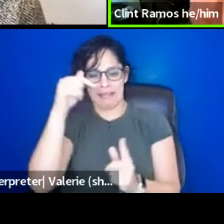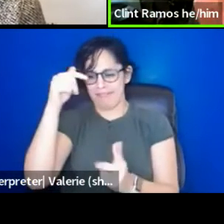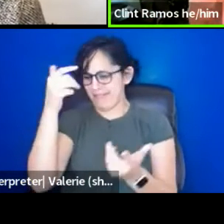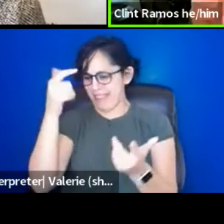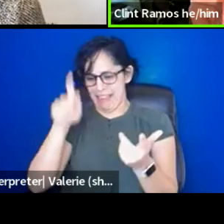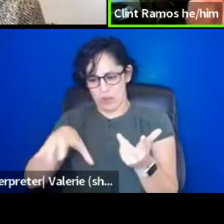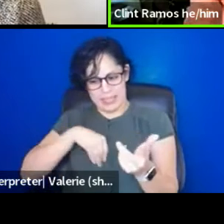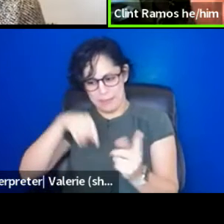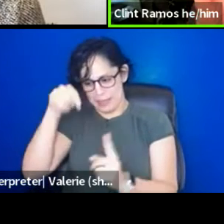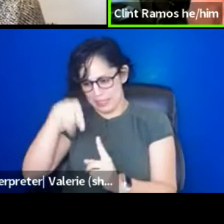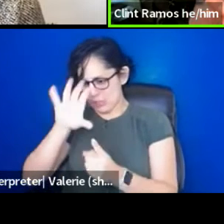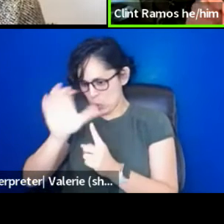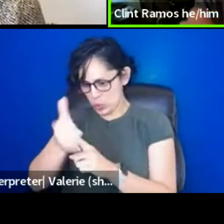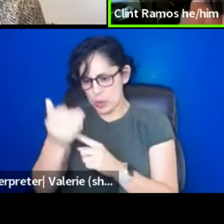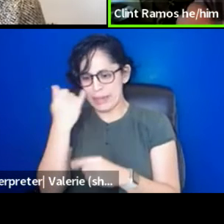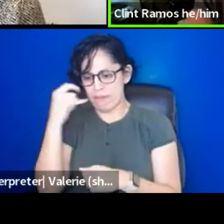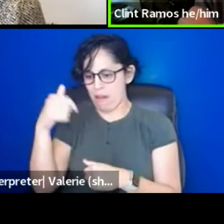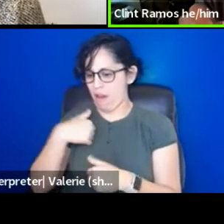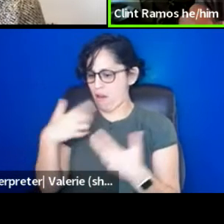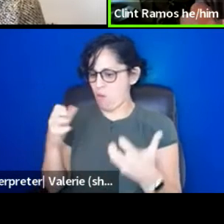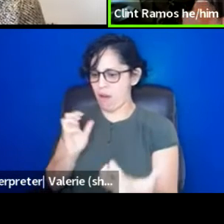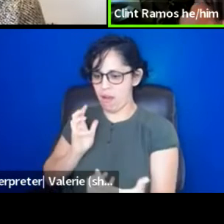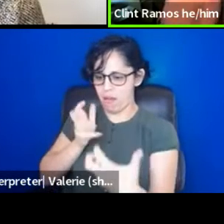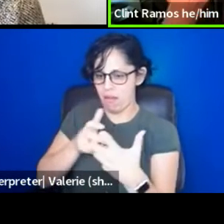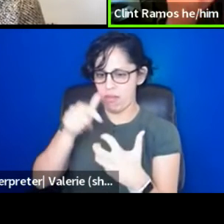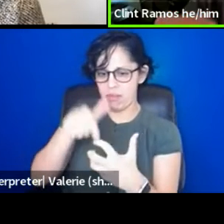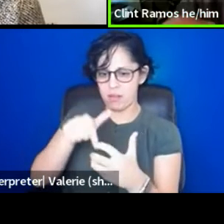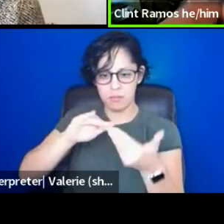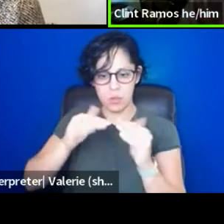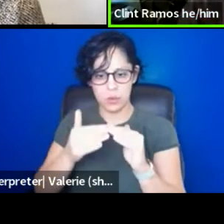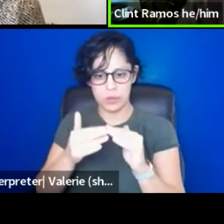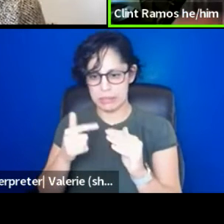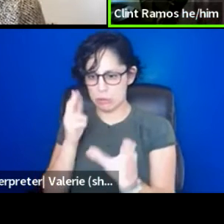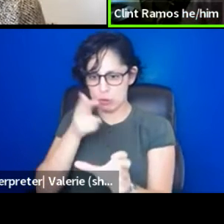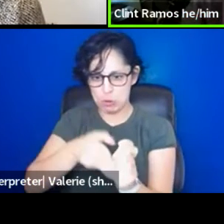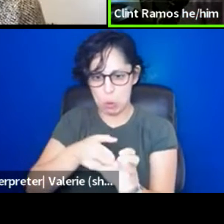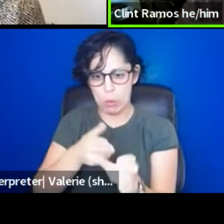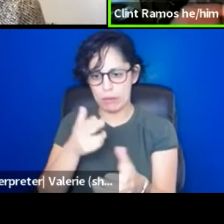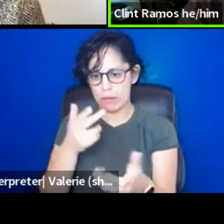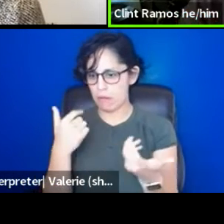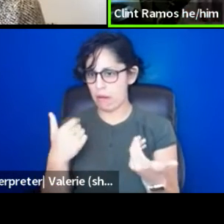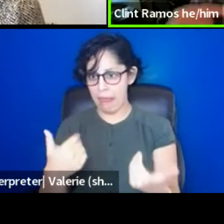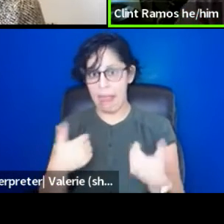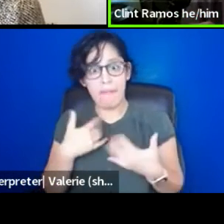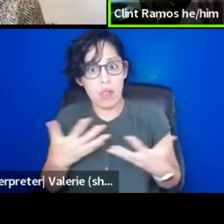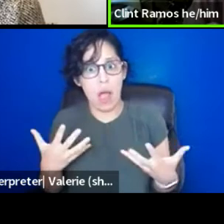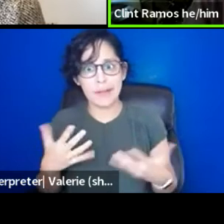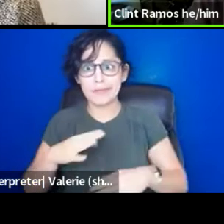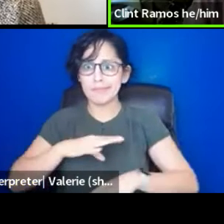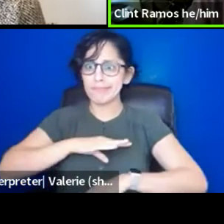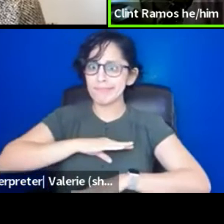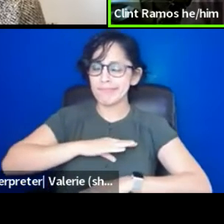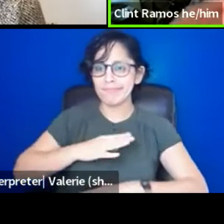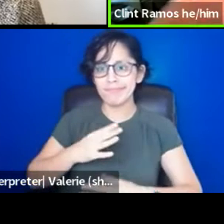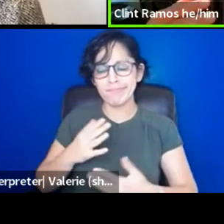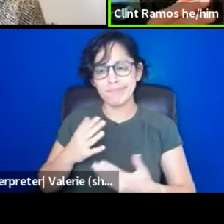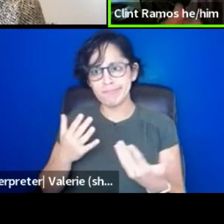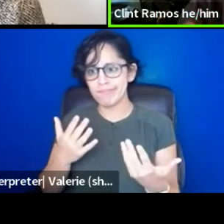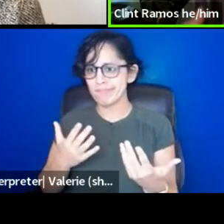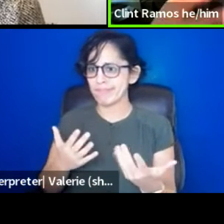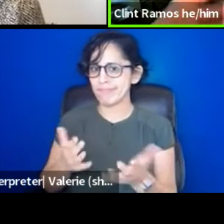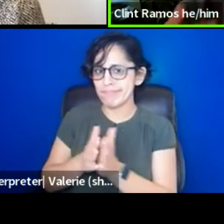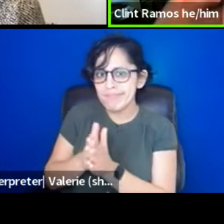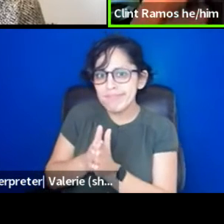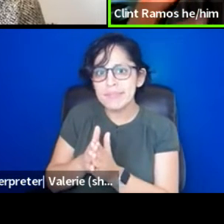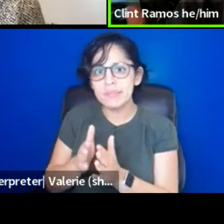if I want to be part of this community, of which I get a lot of satisfaction, not only sort of like just work